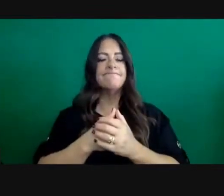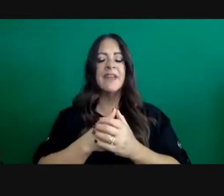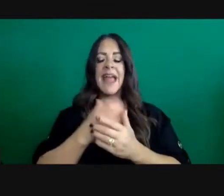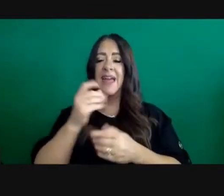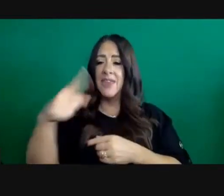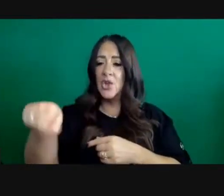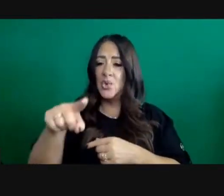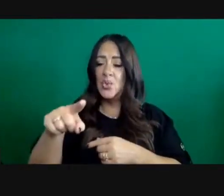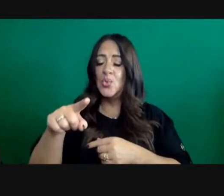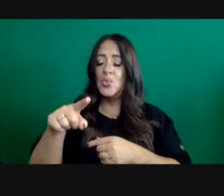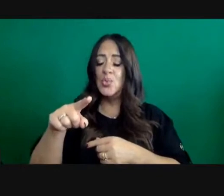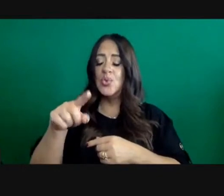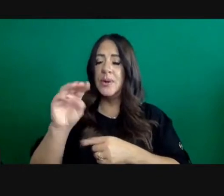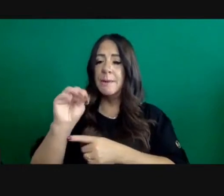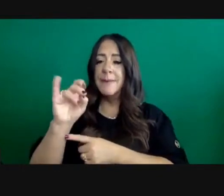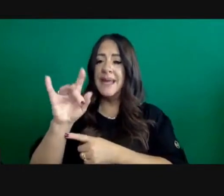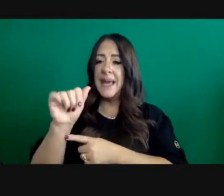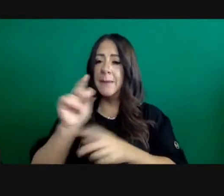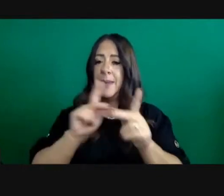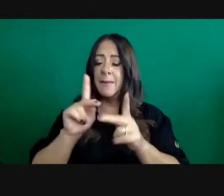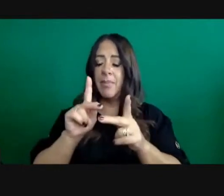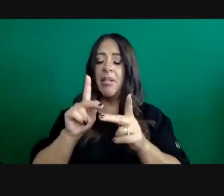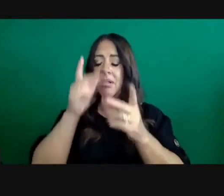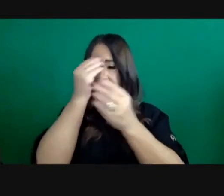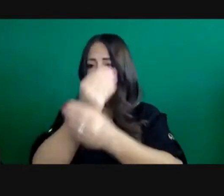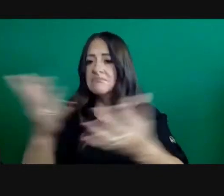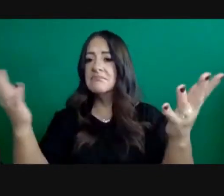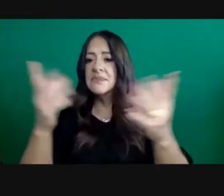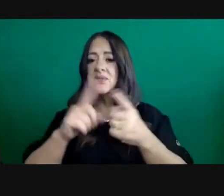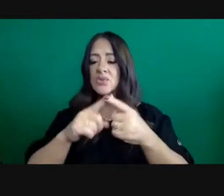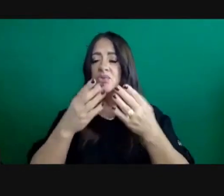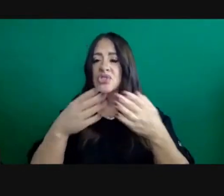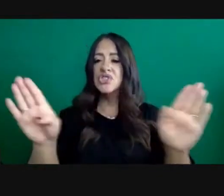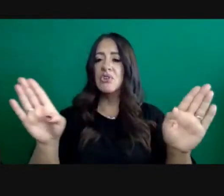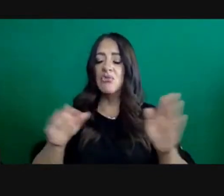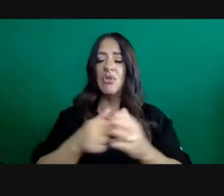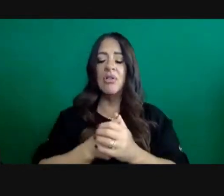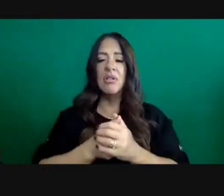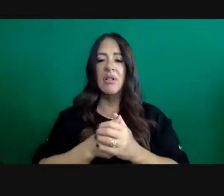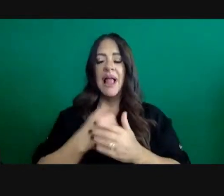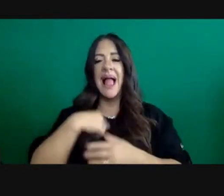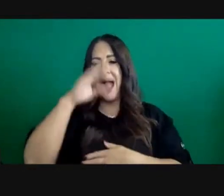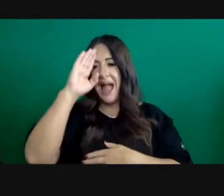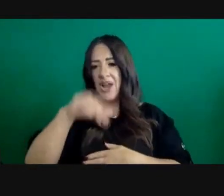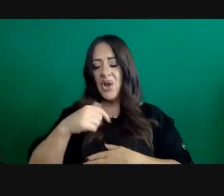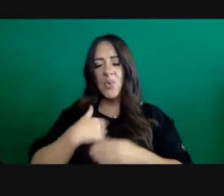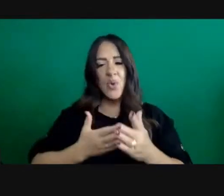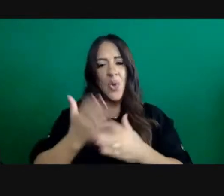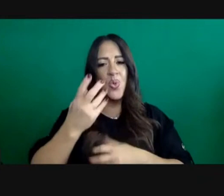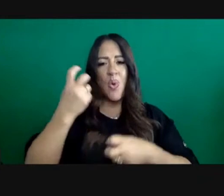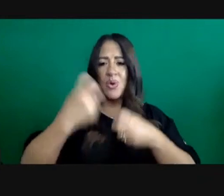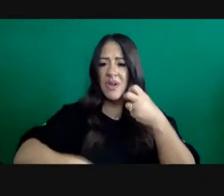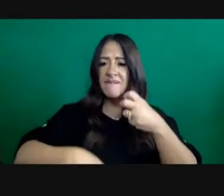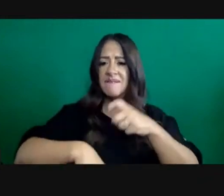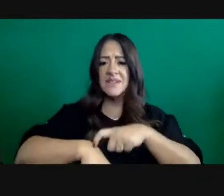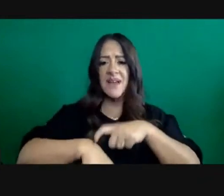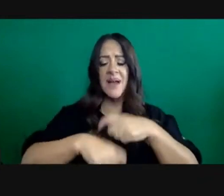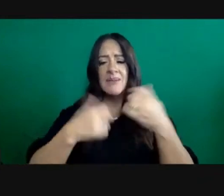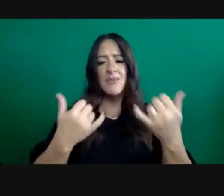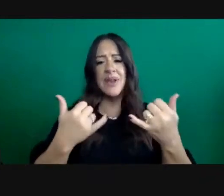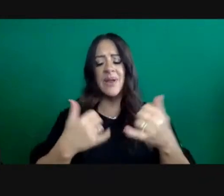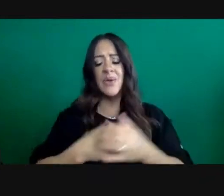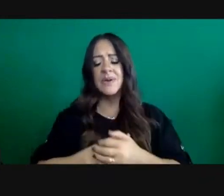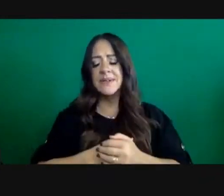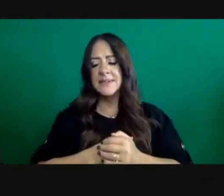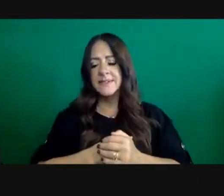our public. So thank you. I know that we're continuing to move through a tough time, but I